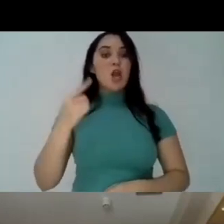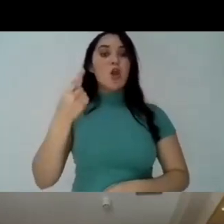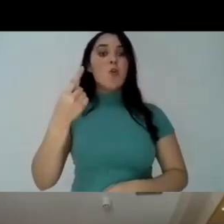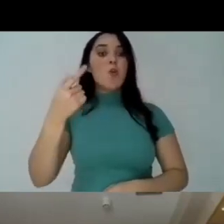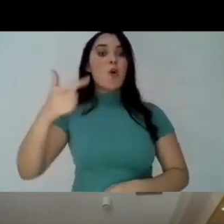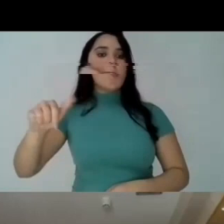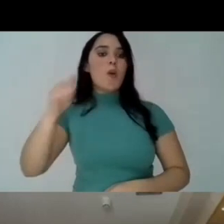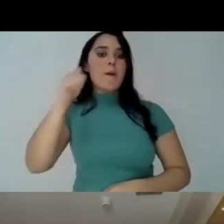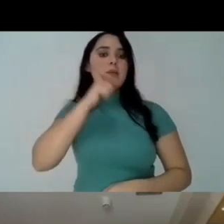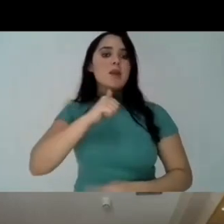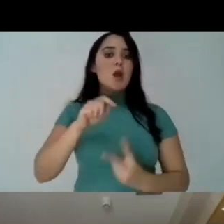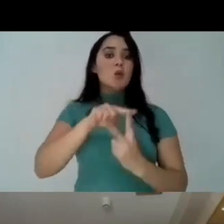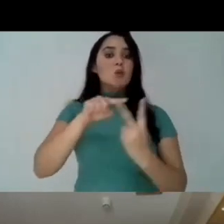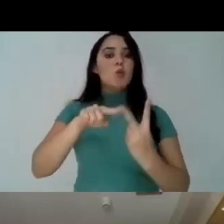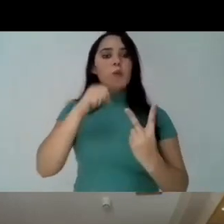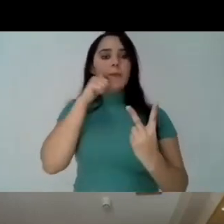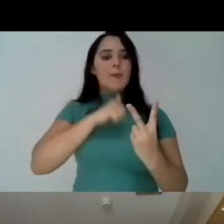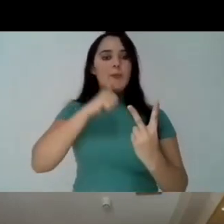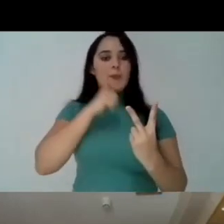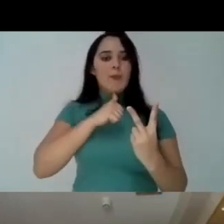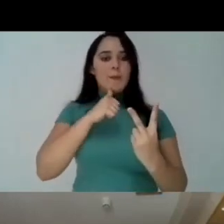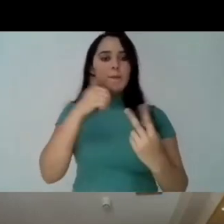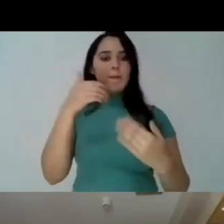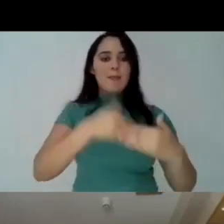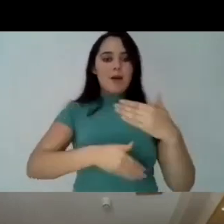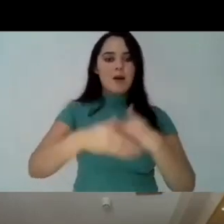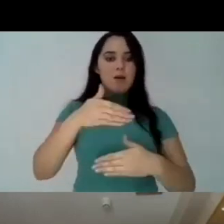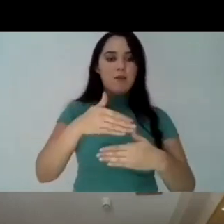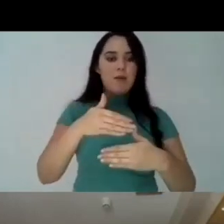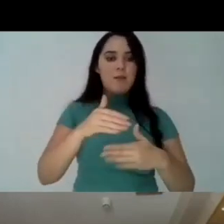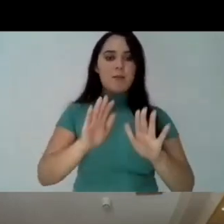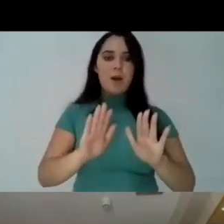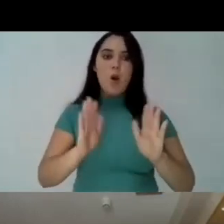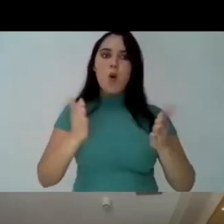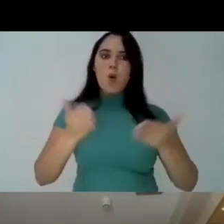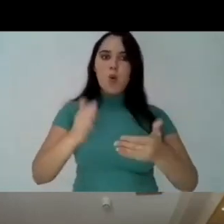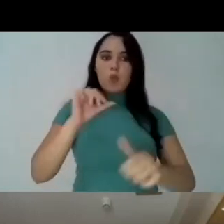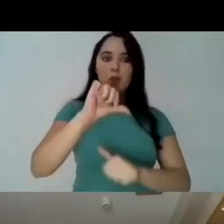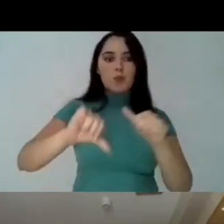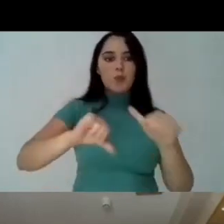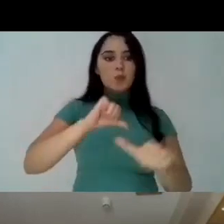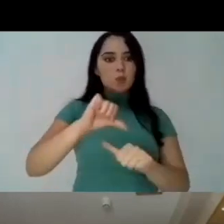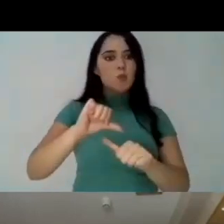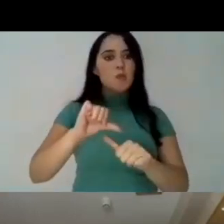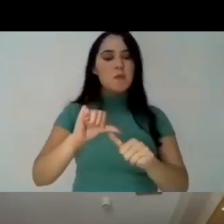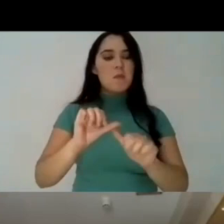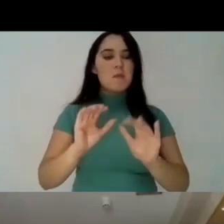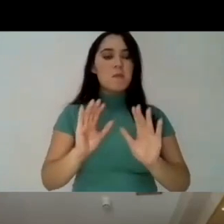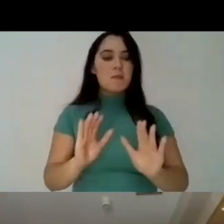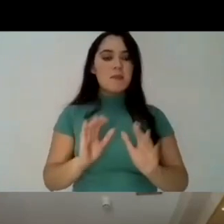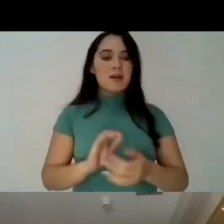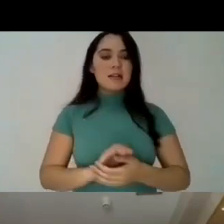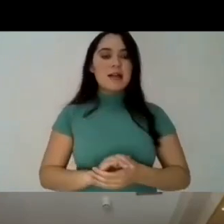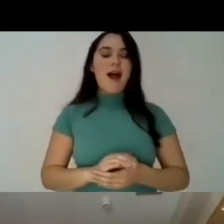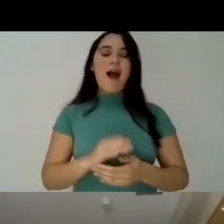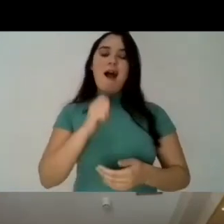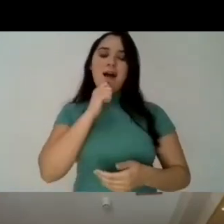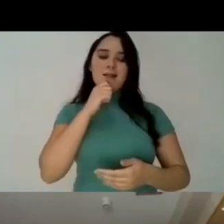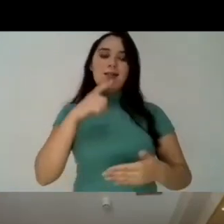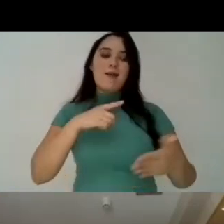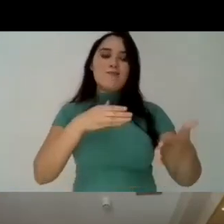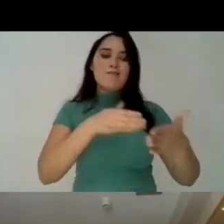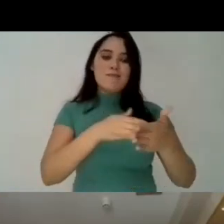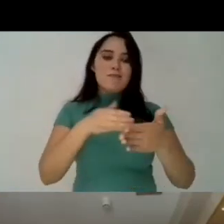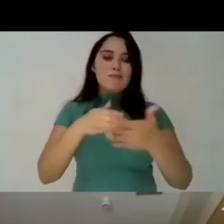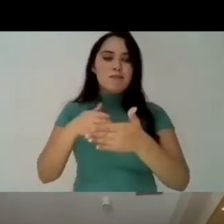had it was me and another woman so the rest it was just males so i believe